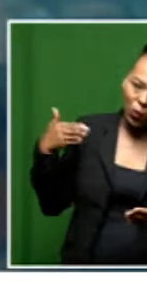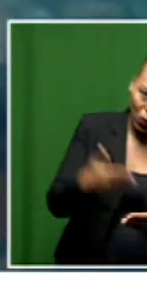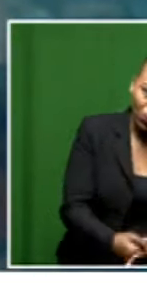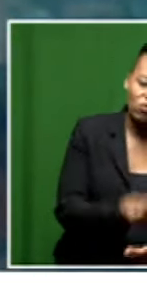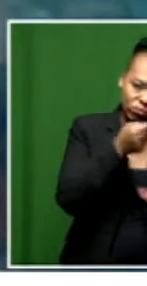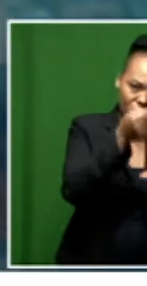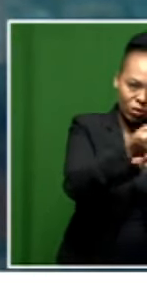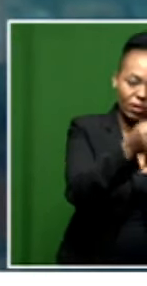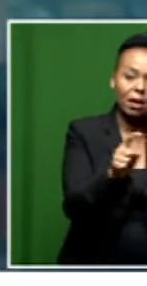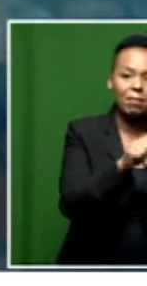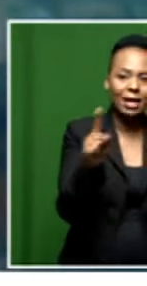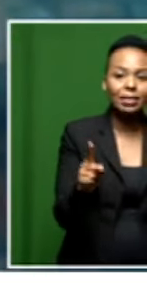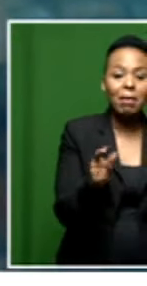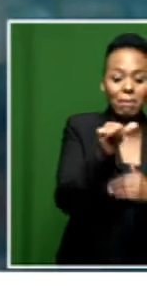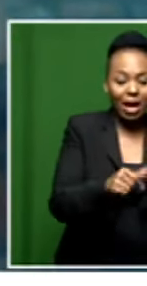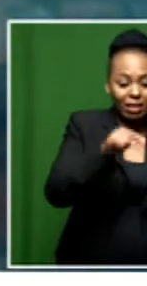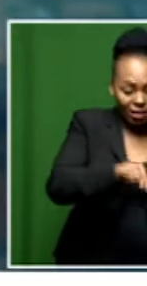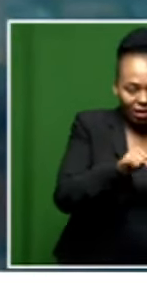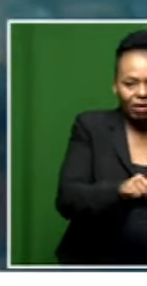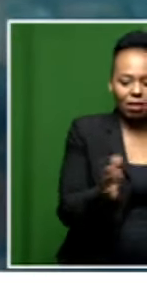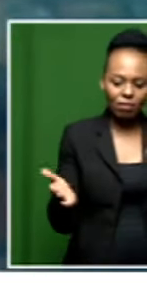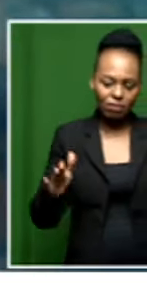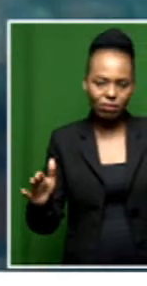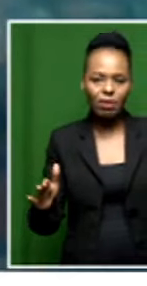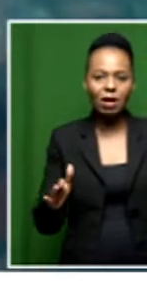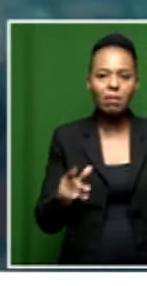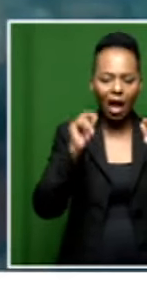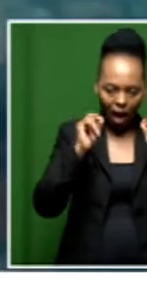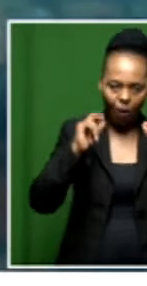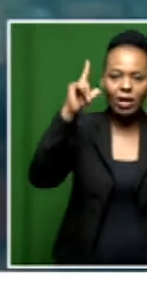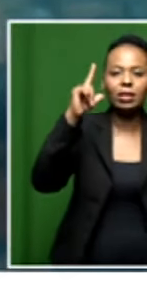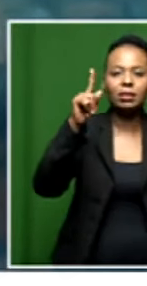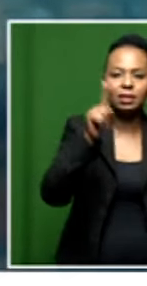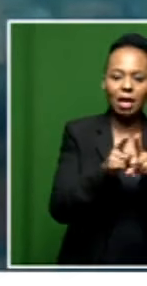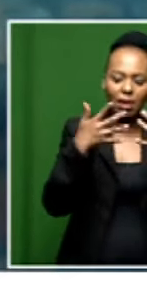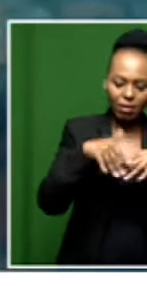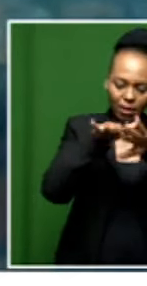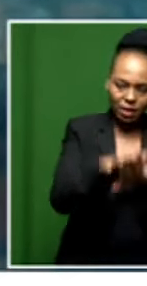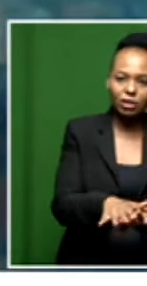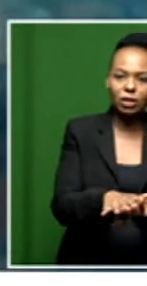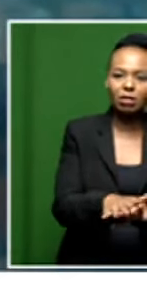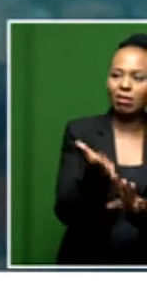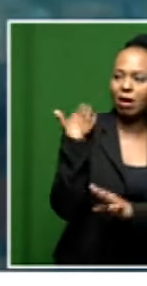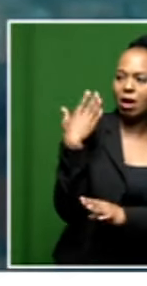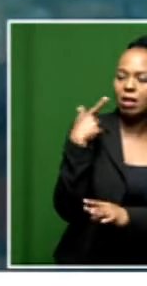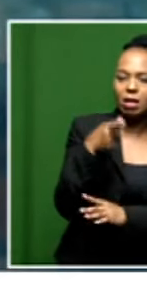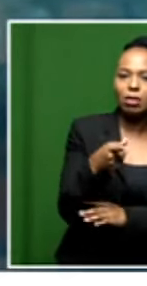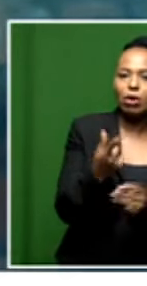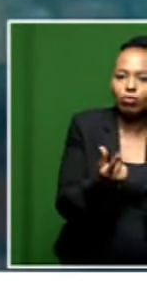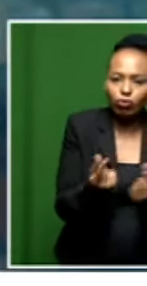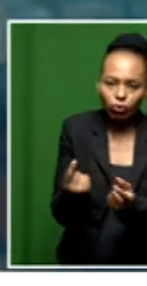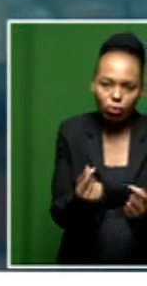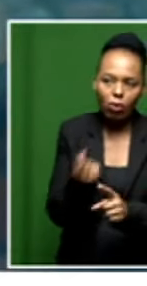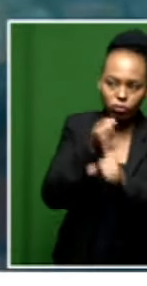then you raise awareness and highlight the implementation or the actions that you have implemented in order to ensure that the rights of